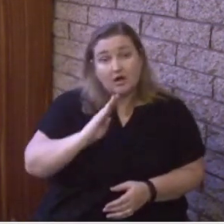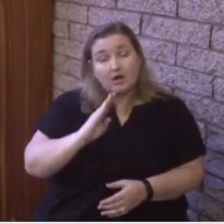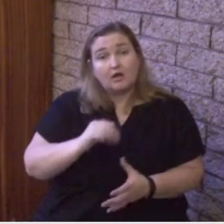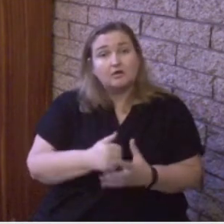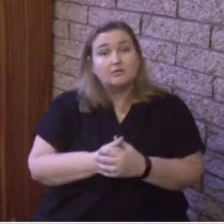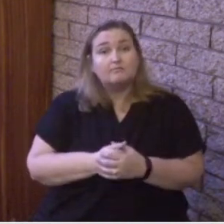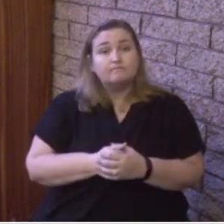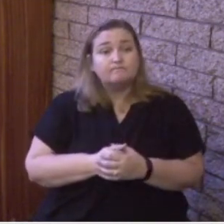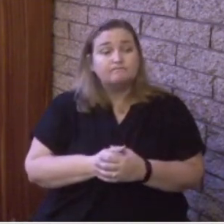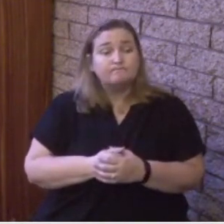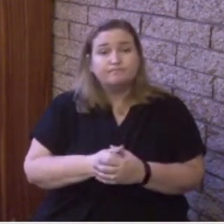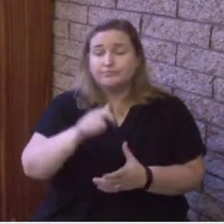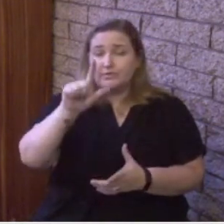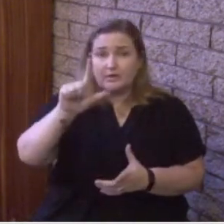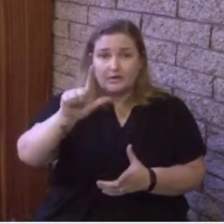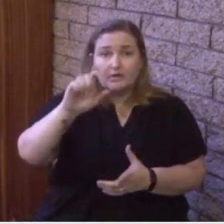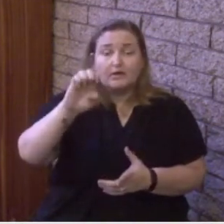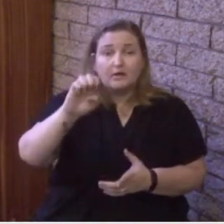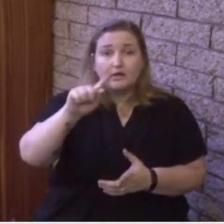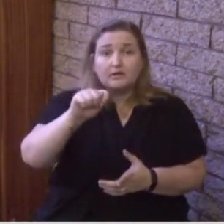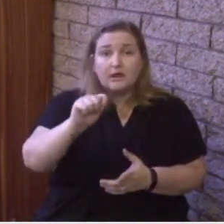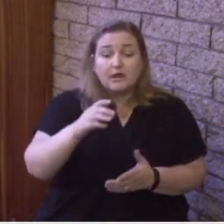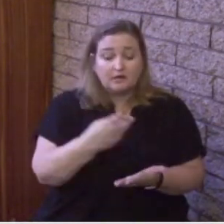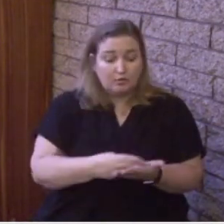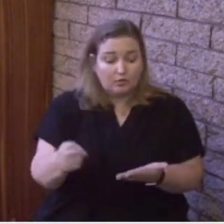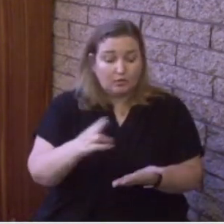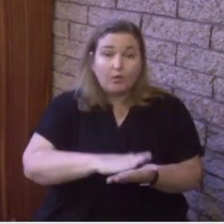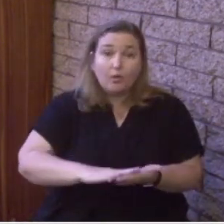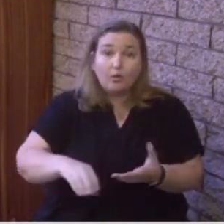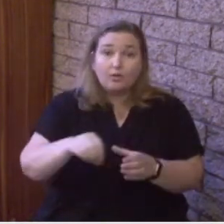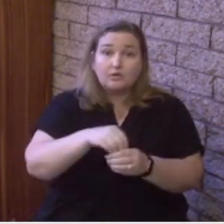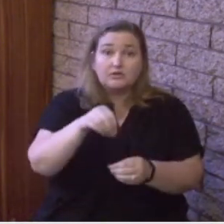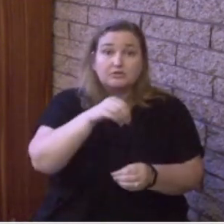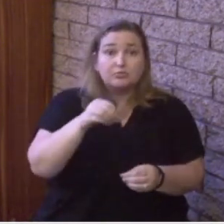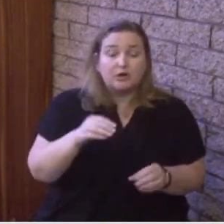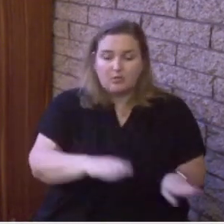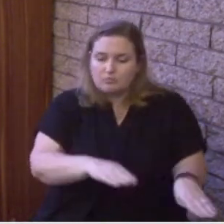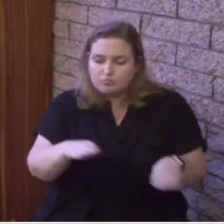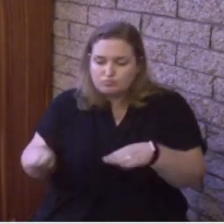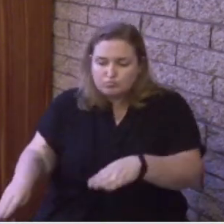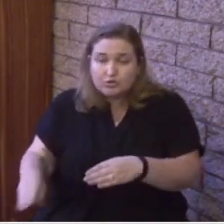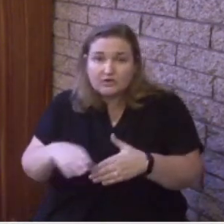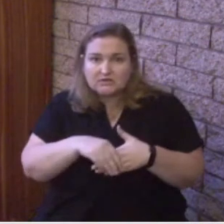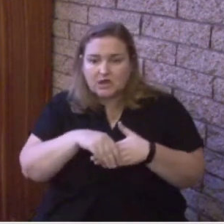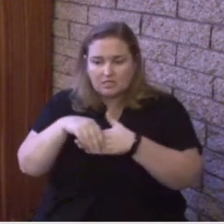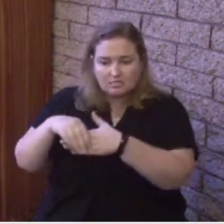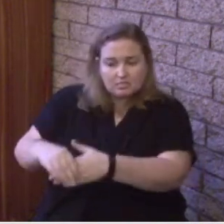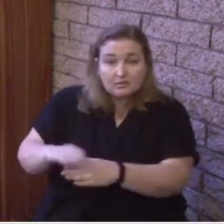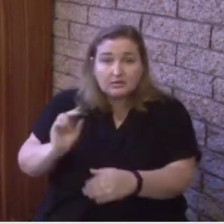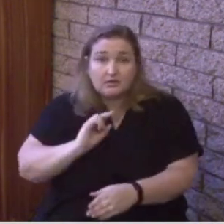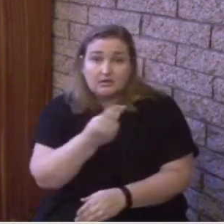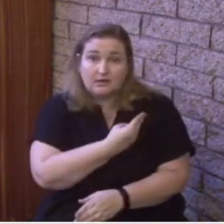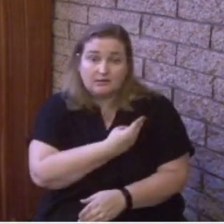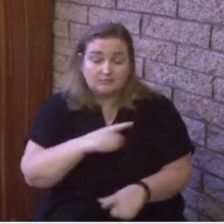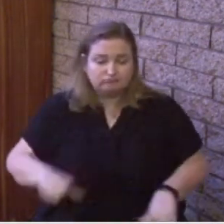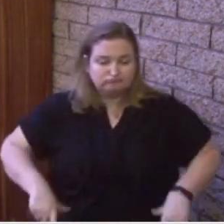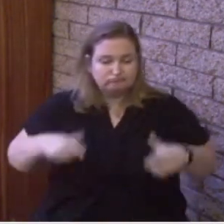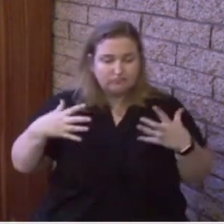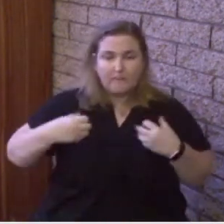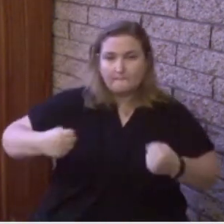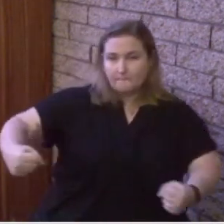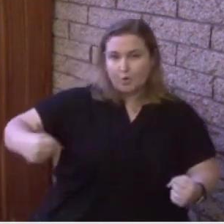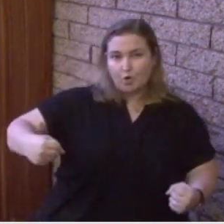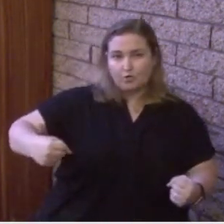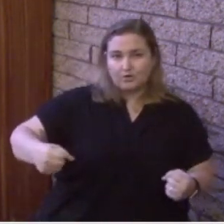allowing the Holy Spirit to move us and guide us to live out boldly, to grow